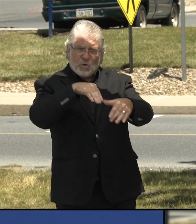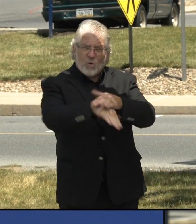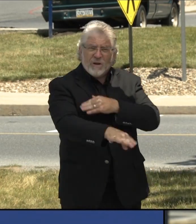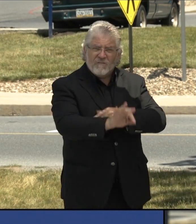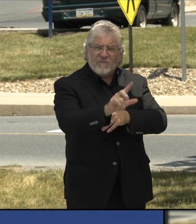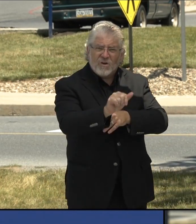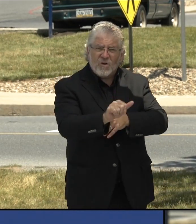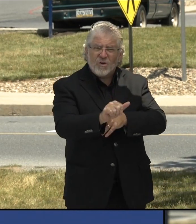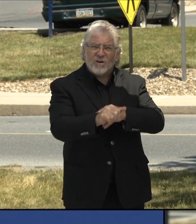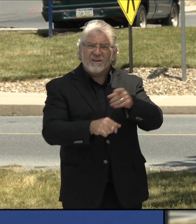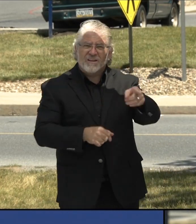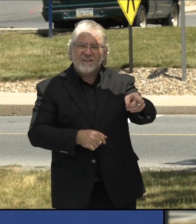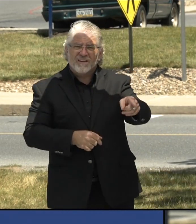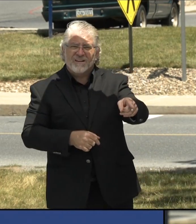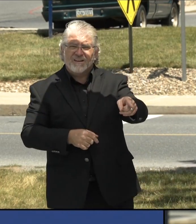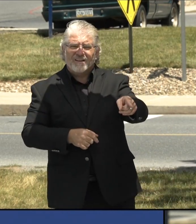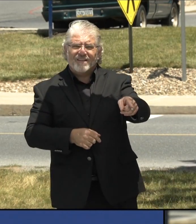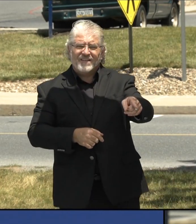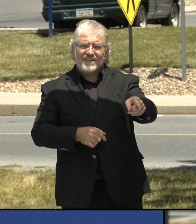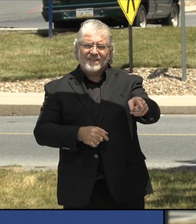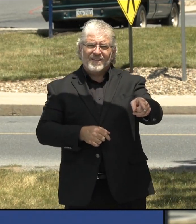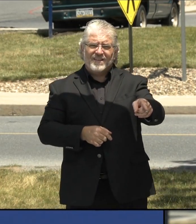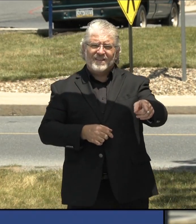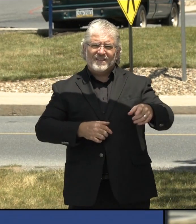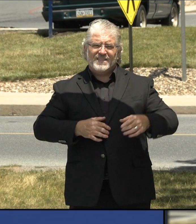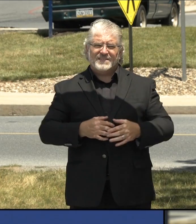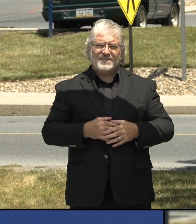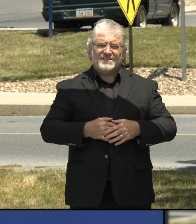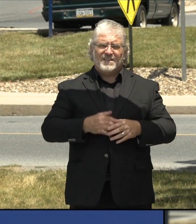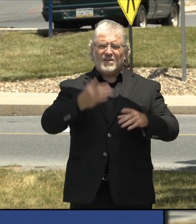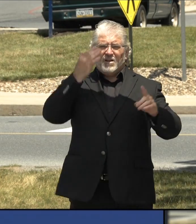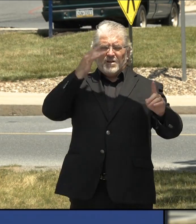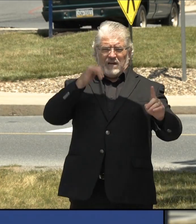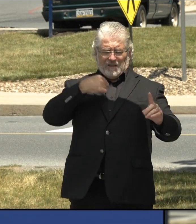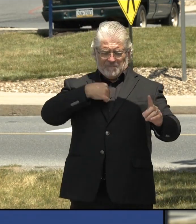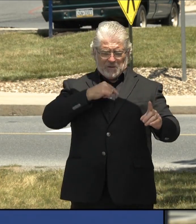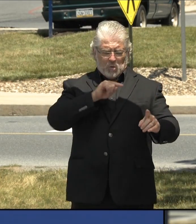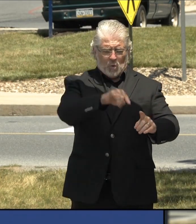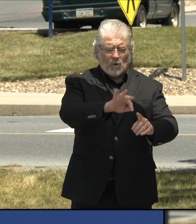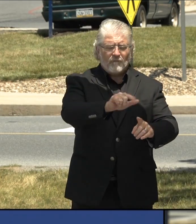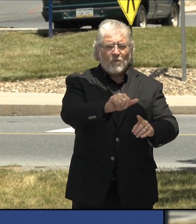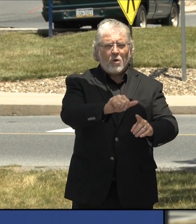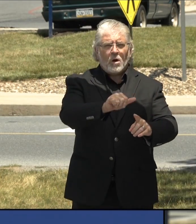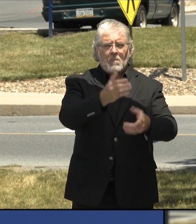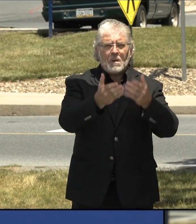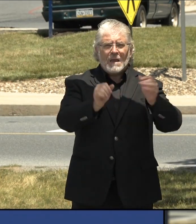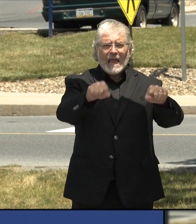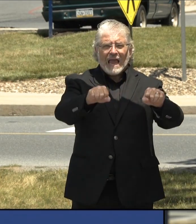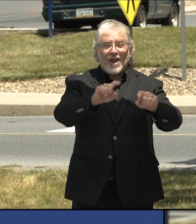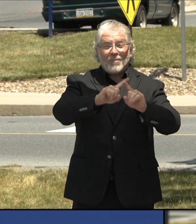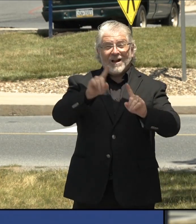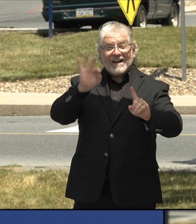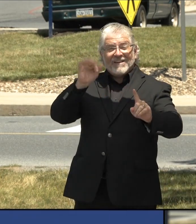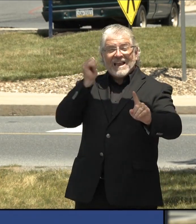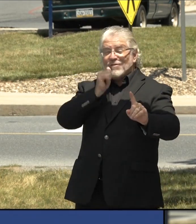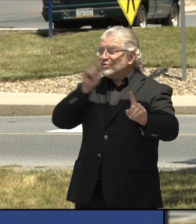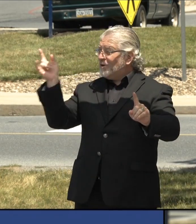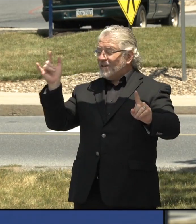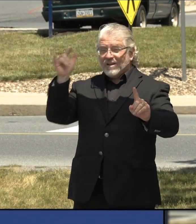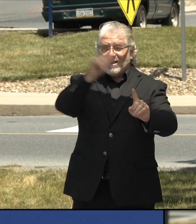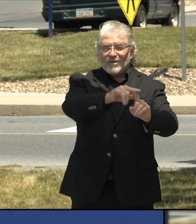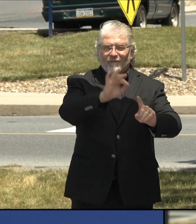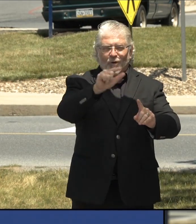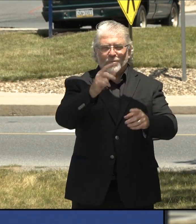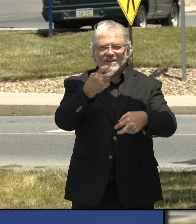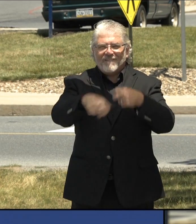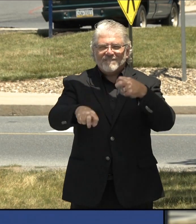Arizona or California or Texas. So, you know, I think there